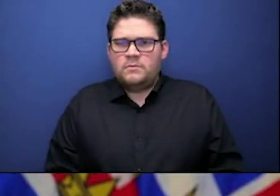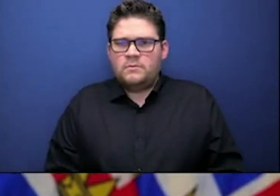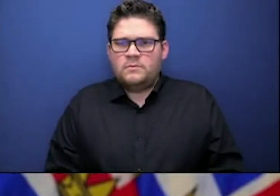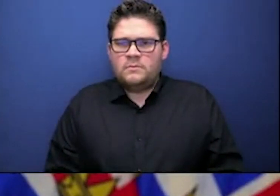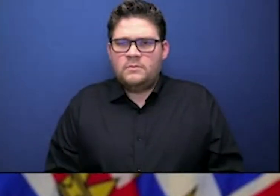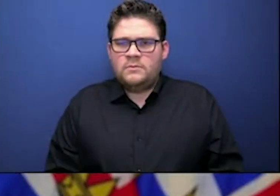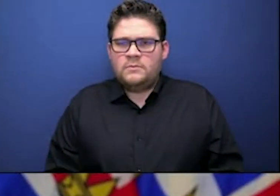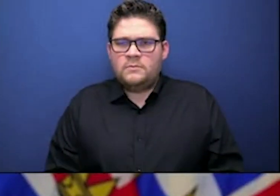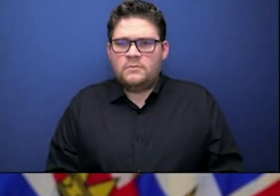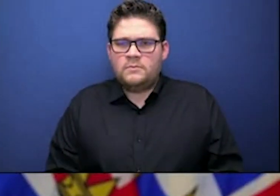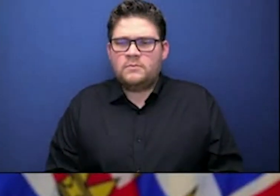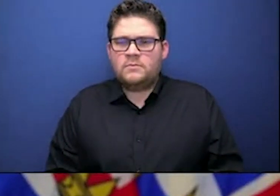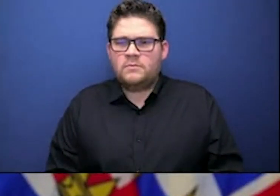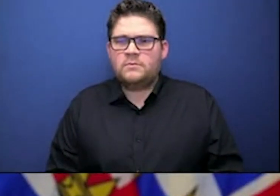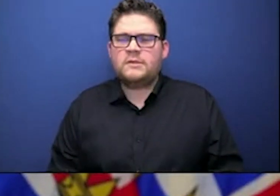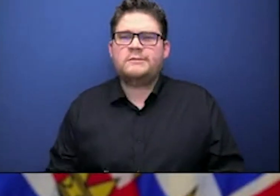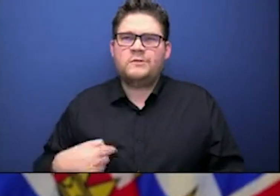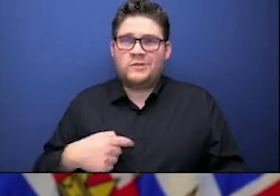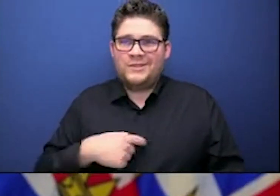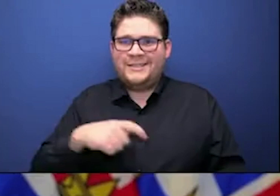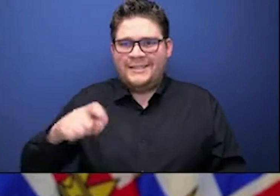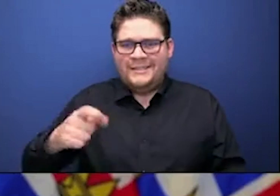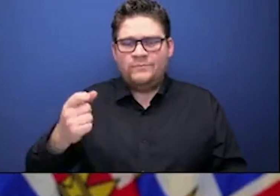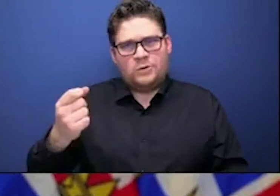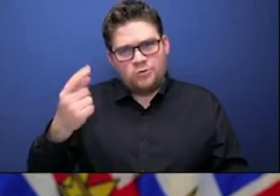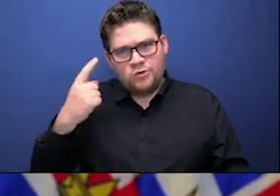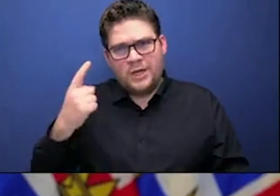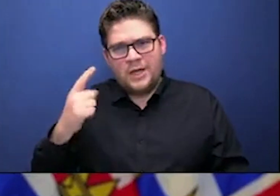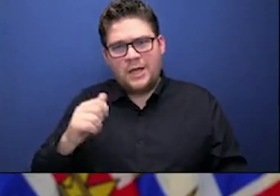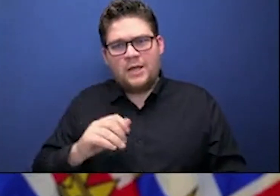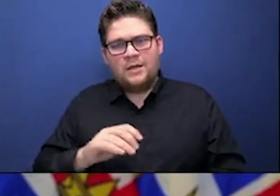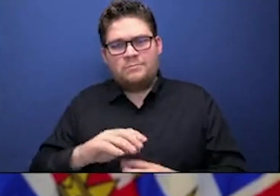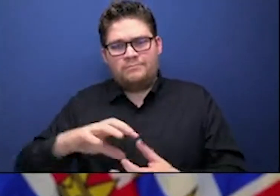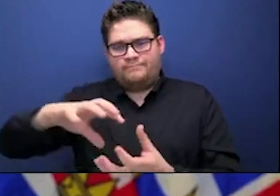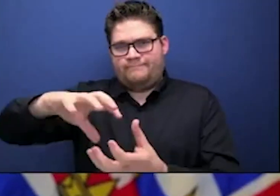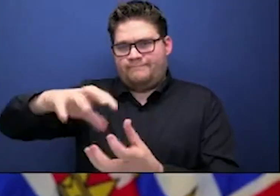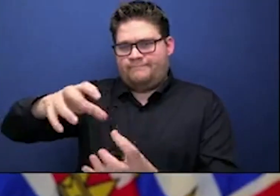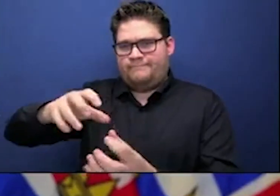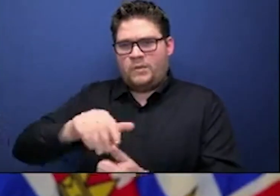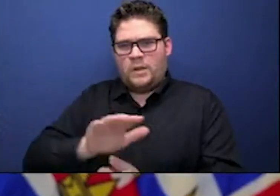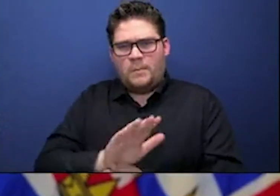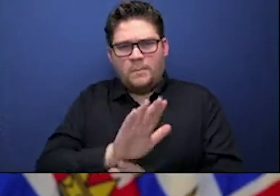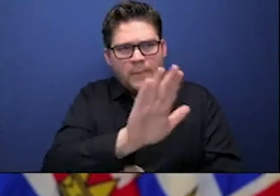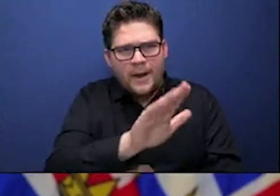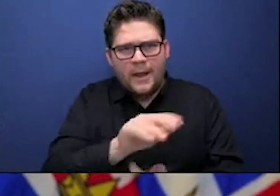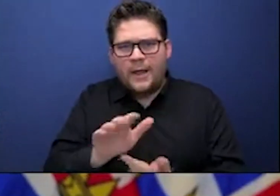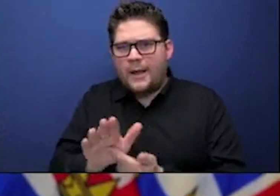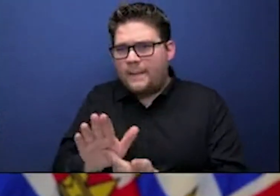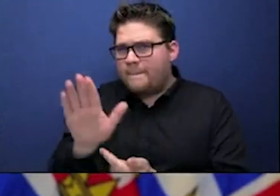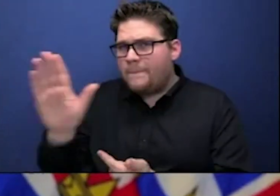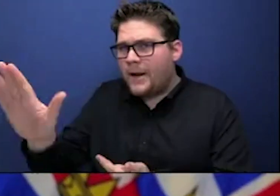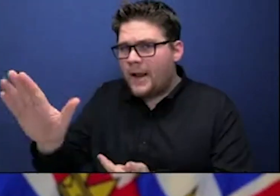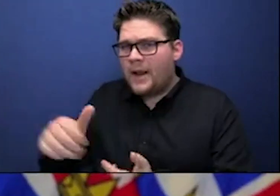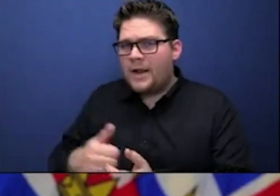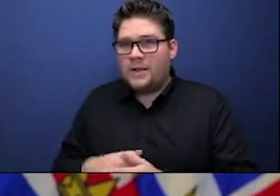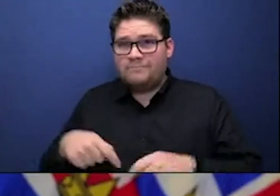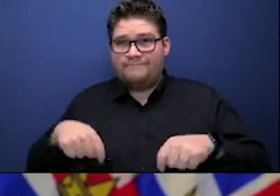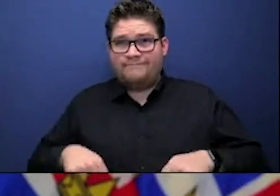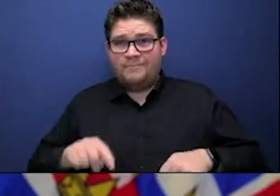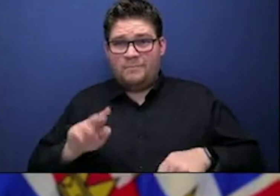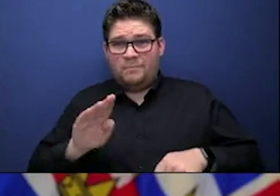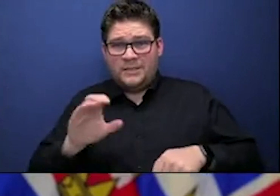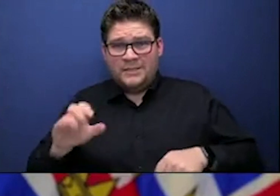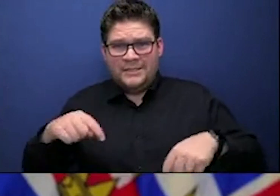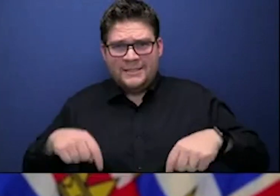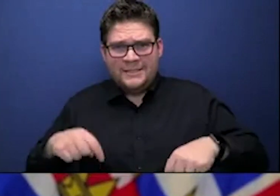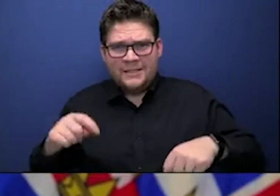these variants in our communities and how they're spreading and who they're spreading in. And control them as best we can so that we do